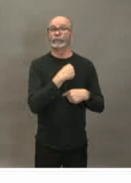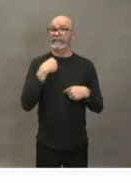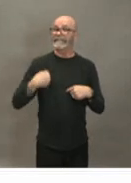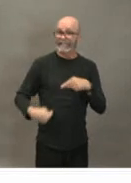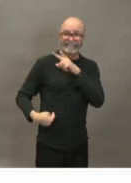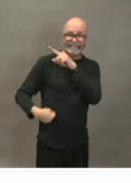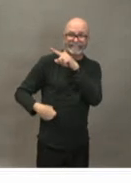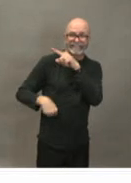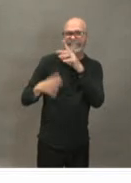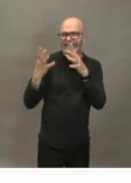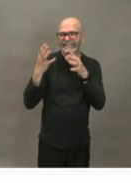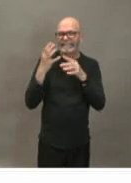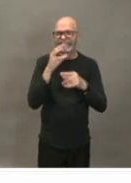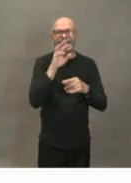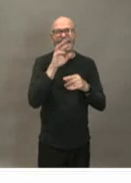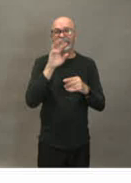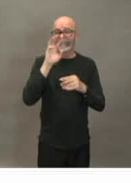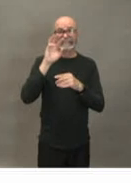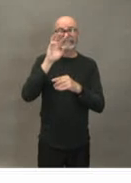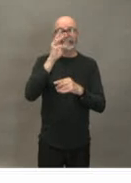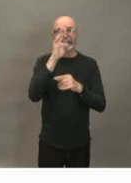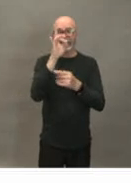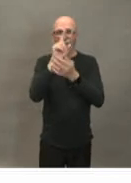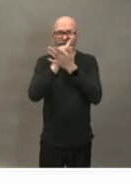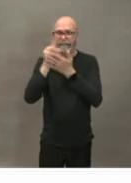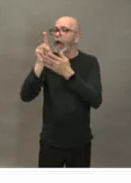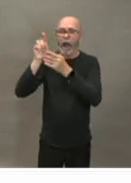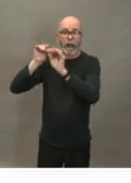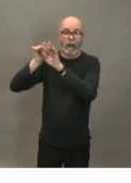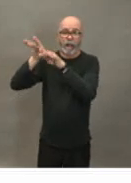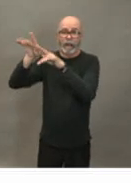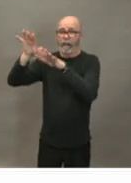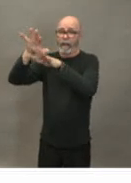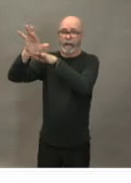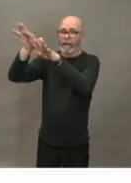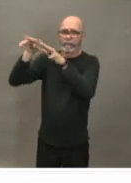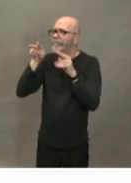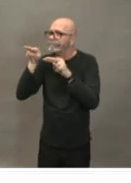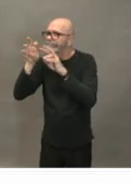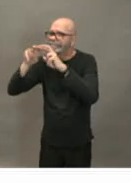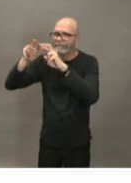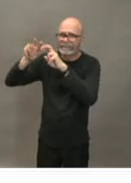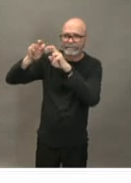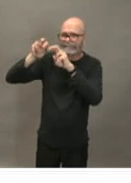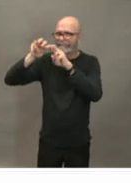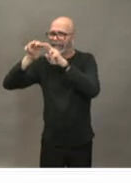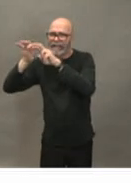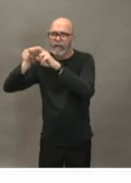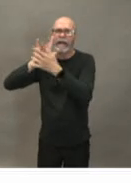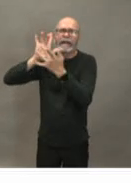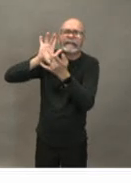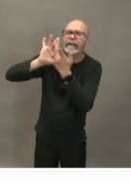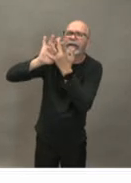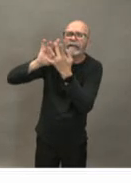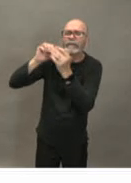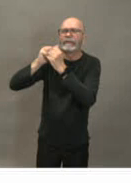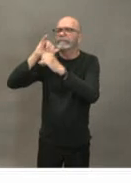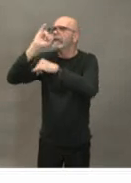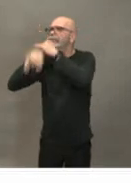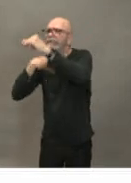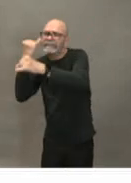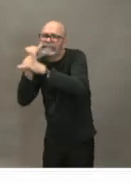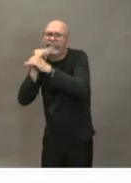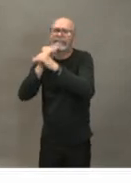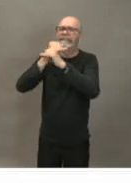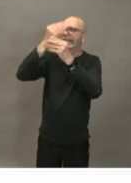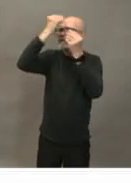event that was focused in China and our response was staying very much in touch with our national international colleagues and